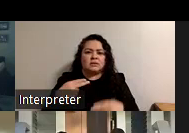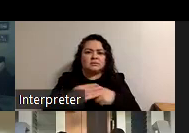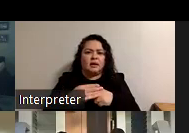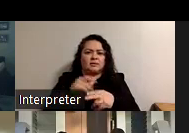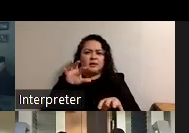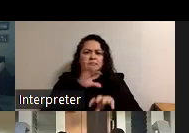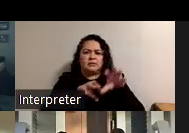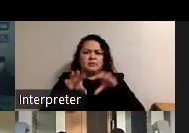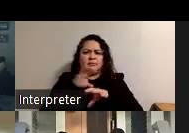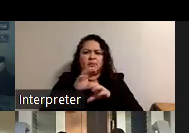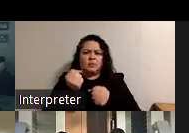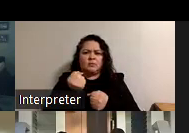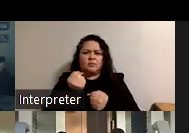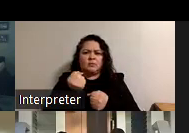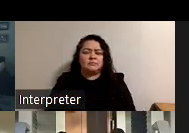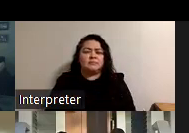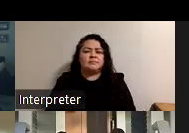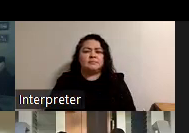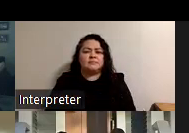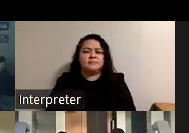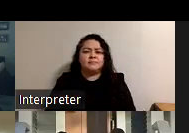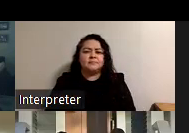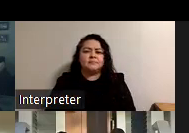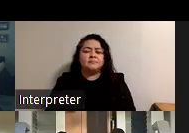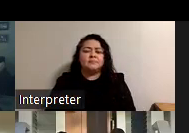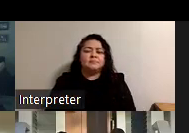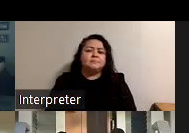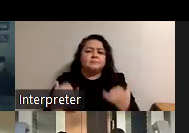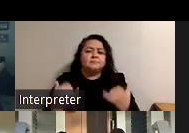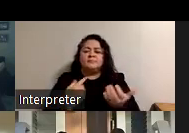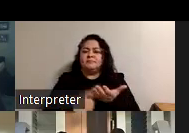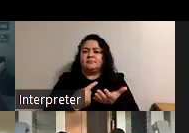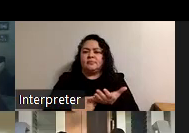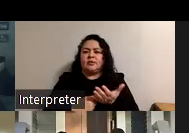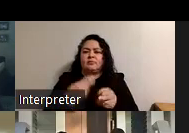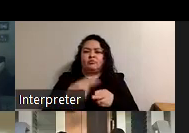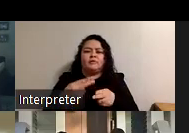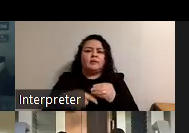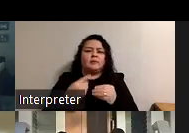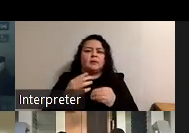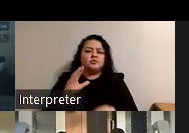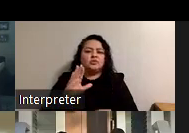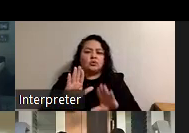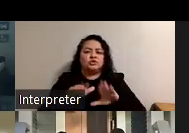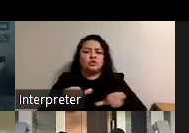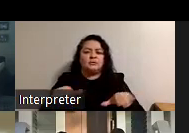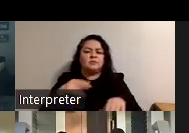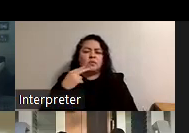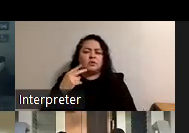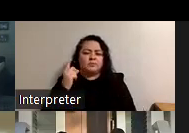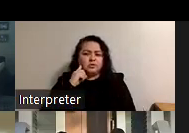my step hold on let's talk briefly about your child's voice being heard